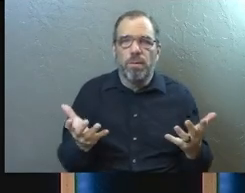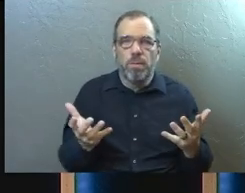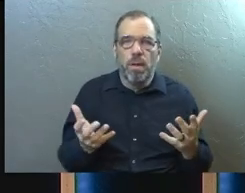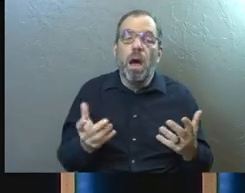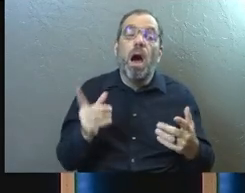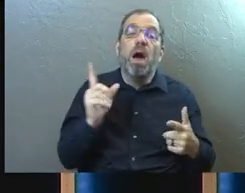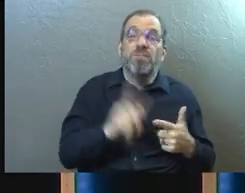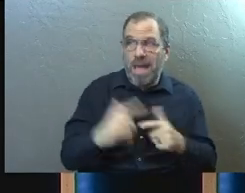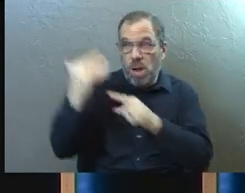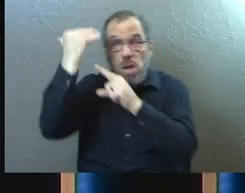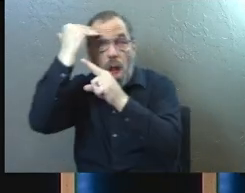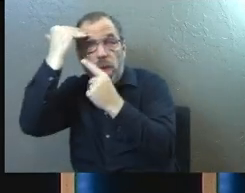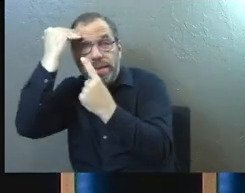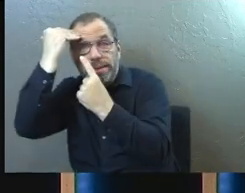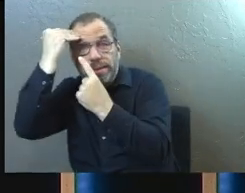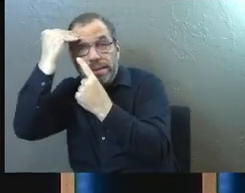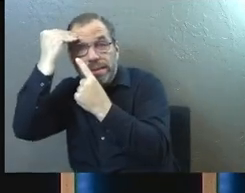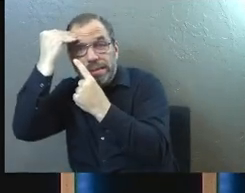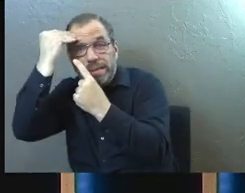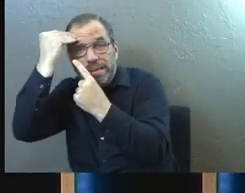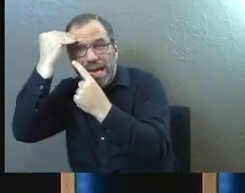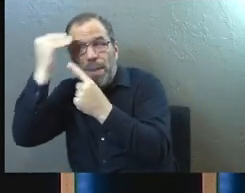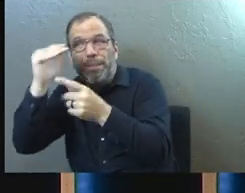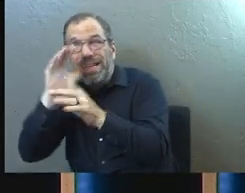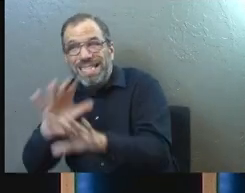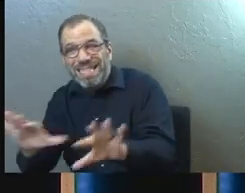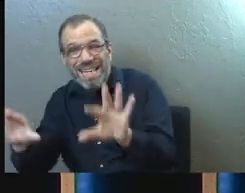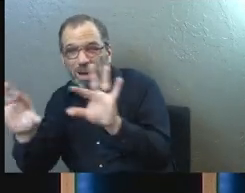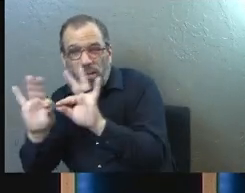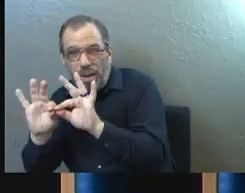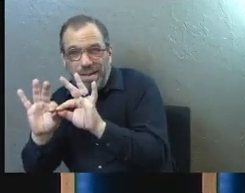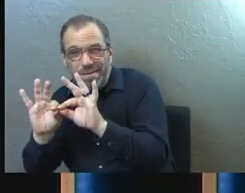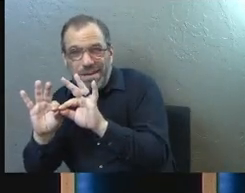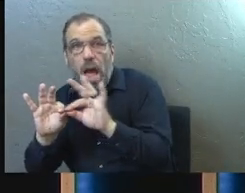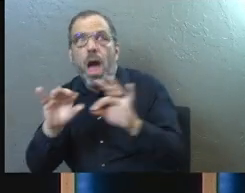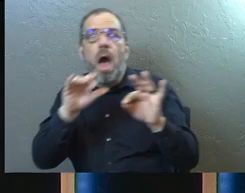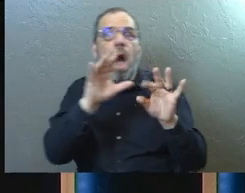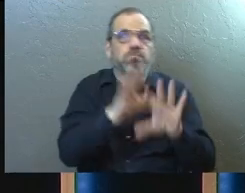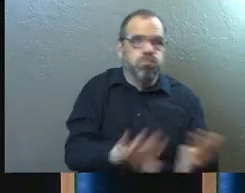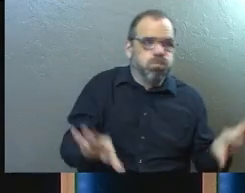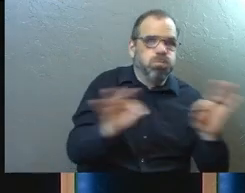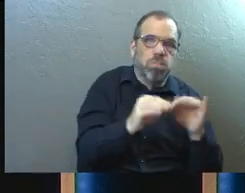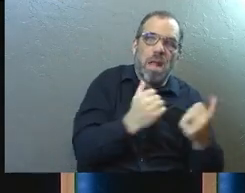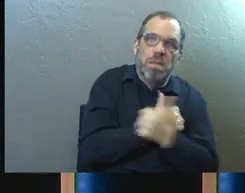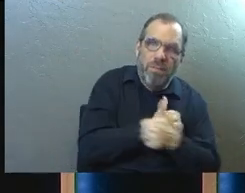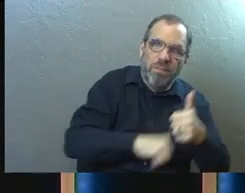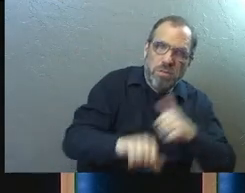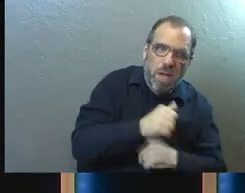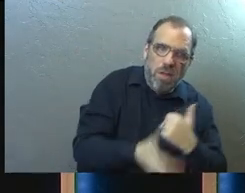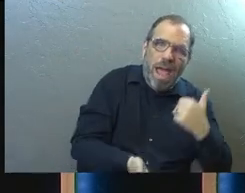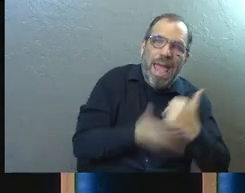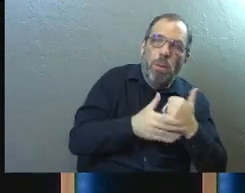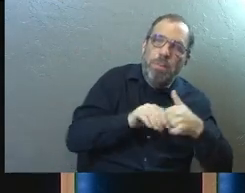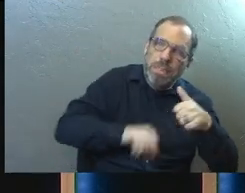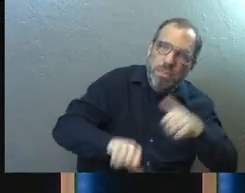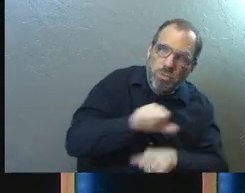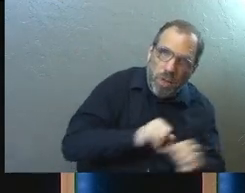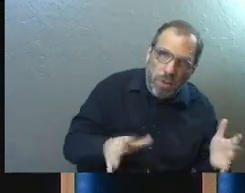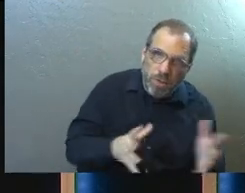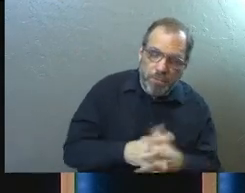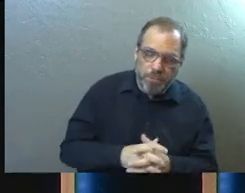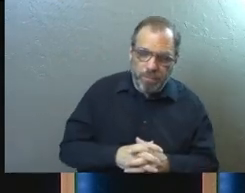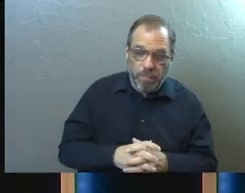It's one thing to have knowledge about something, but that's less important than loving each other. So love each other, help each other.